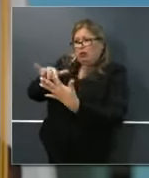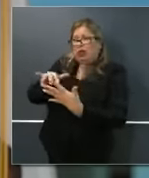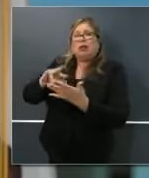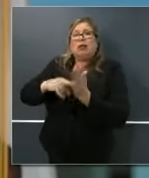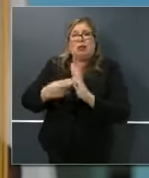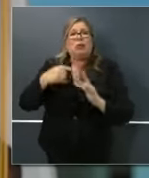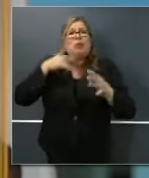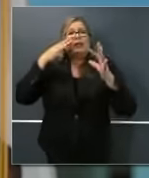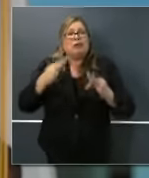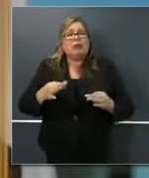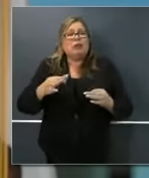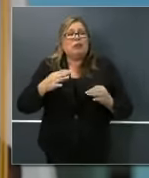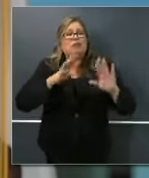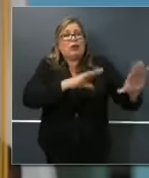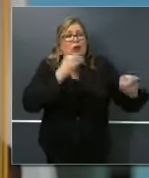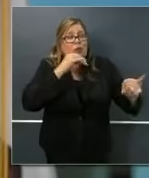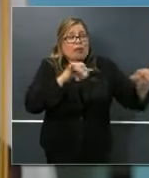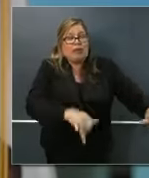the state has taken.